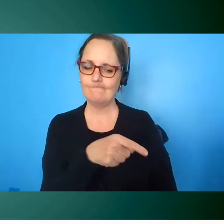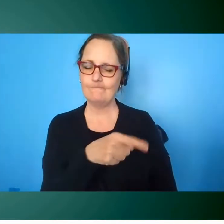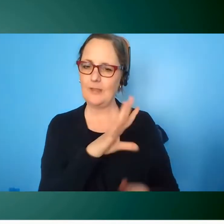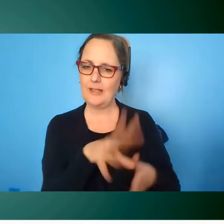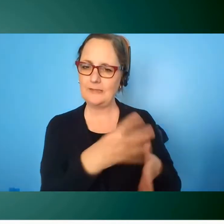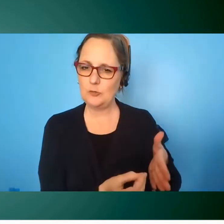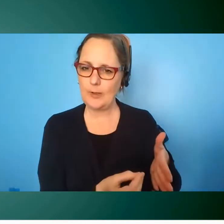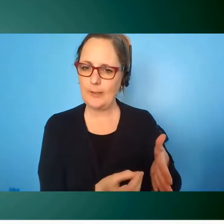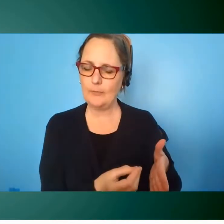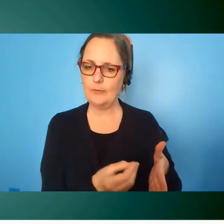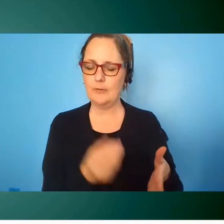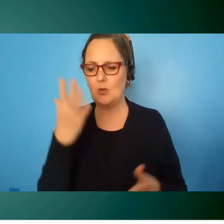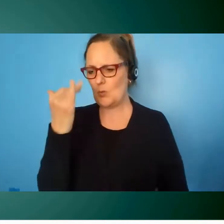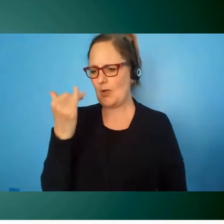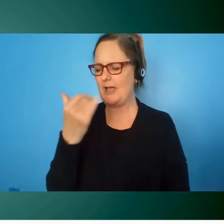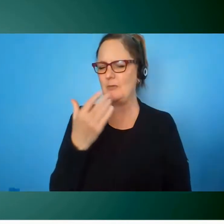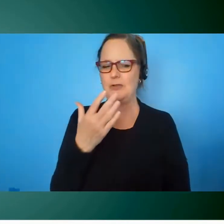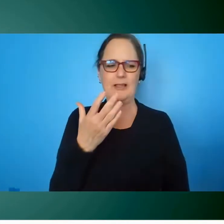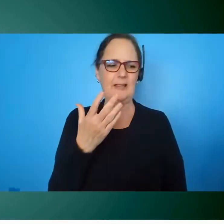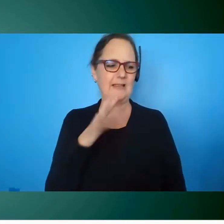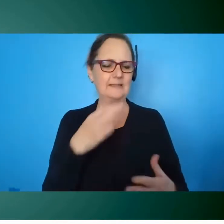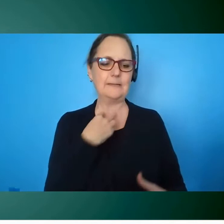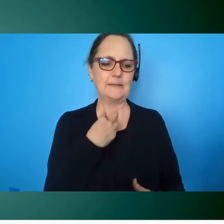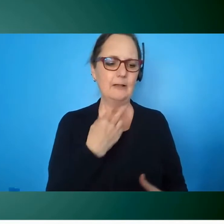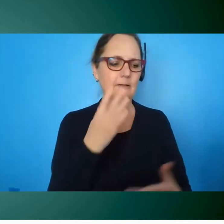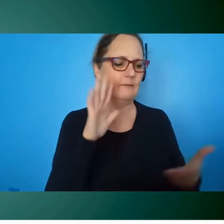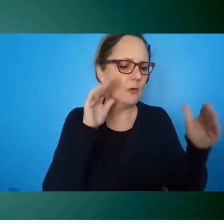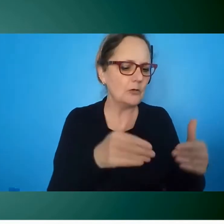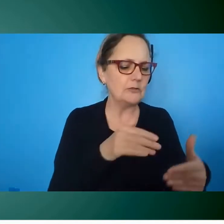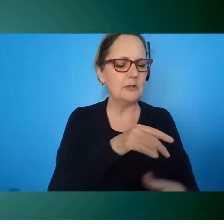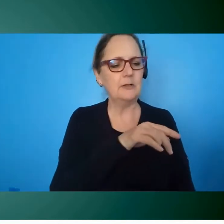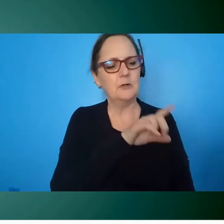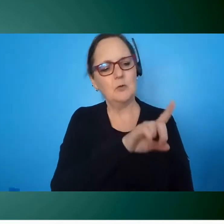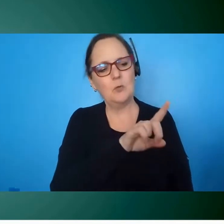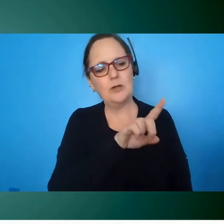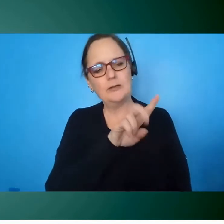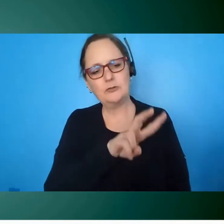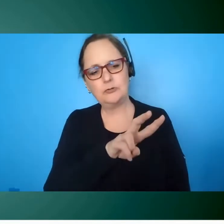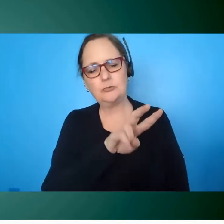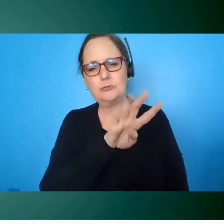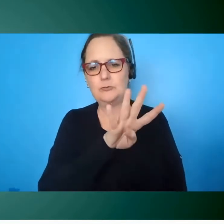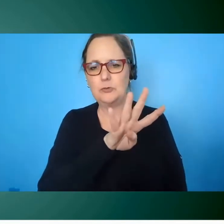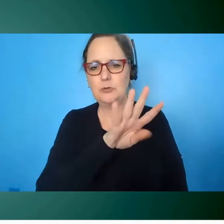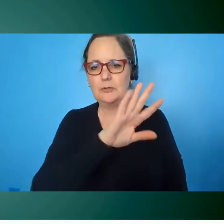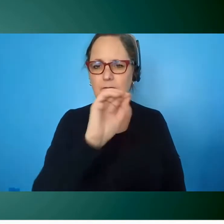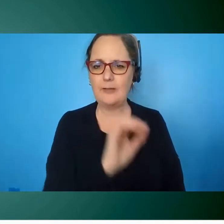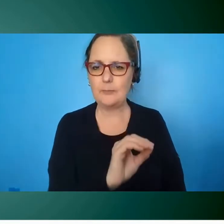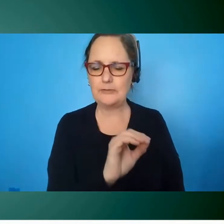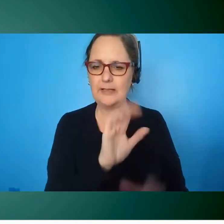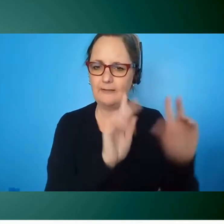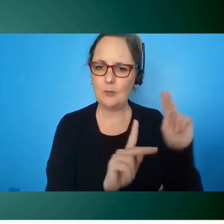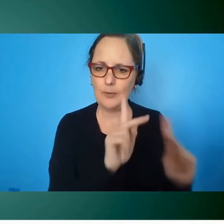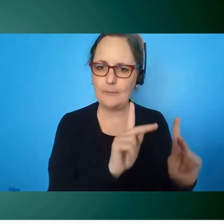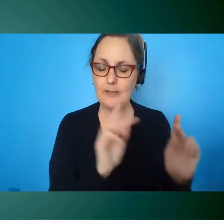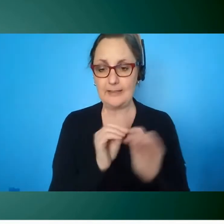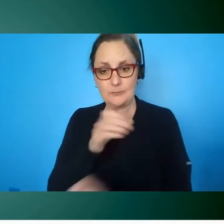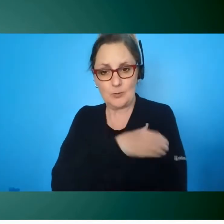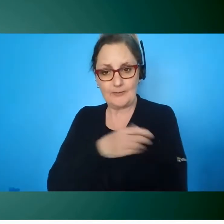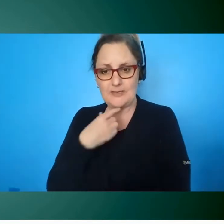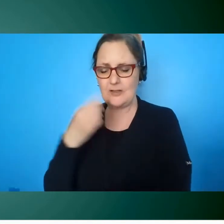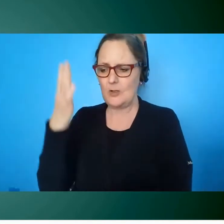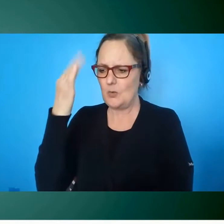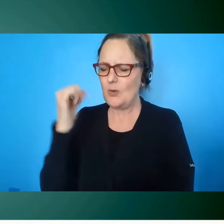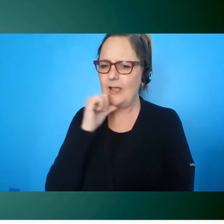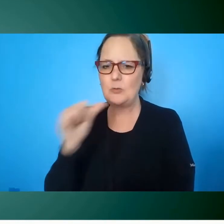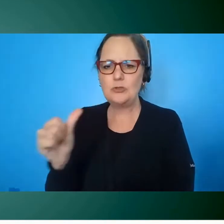this for one four five percent fifteen percent of the population the more powerful question is why should you not do it why we why would you